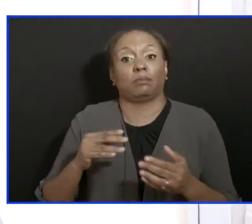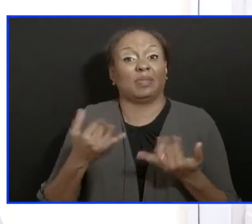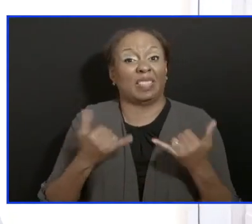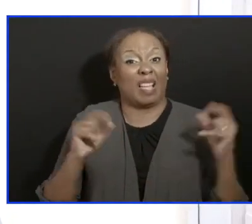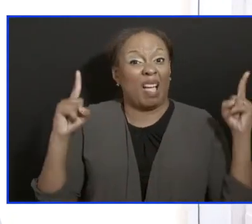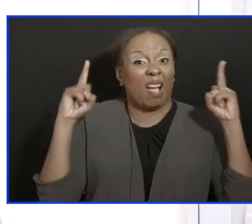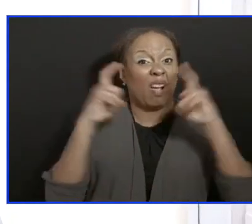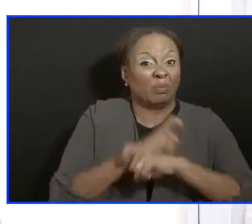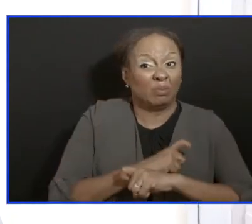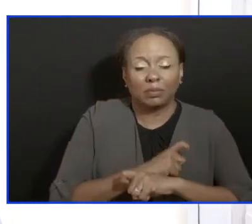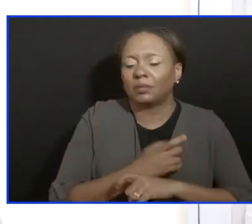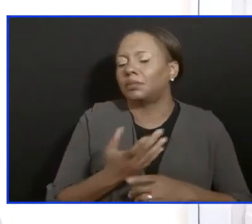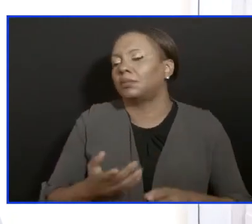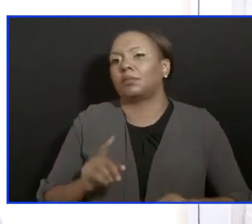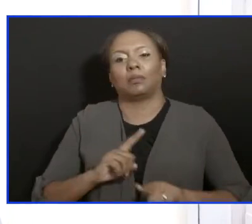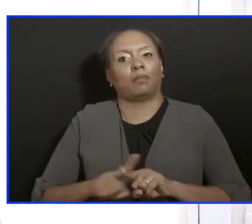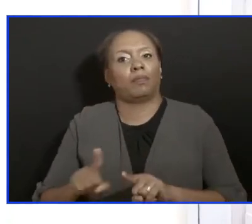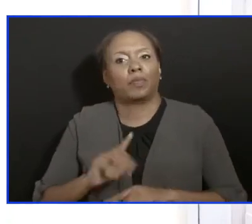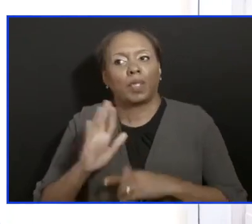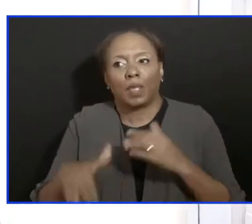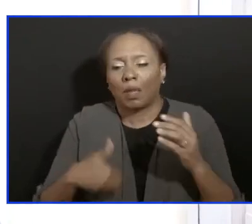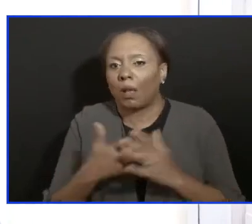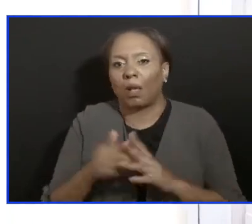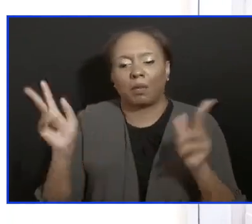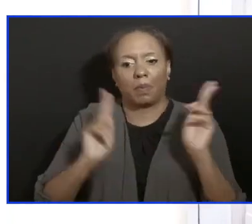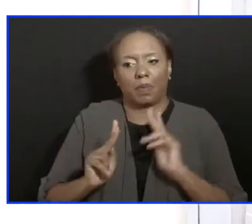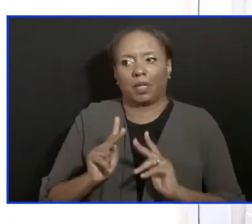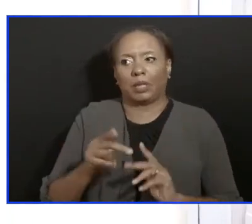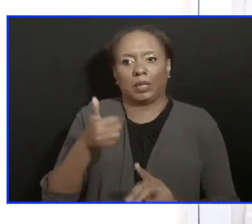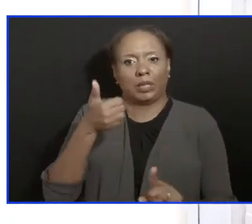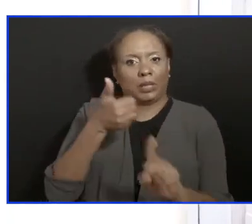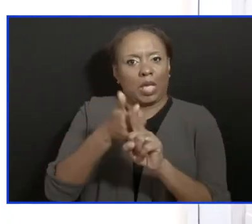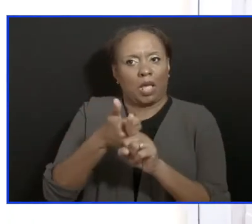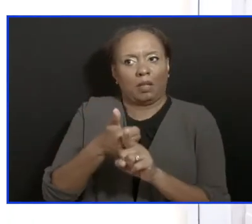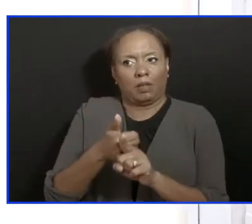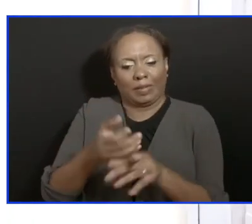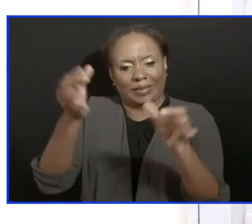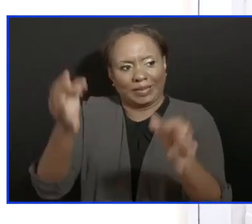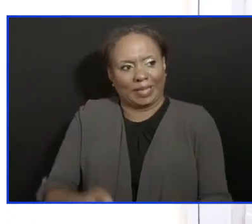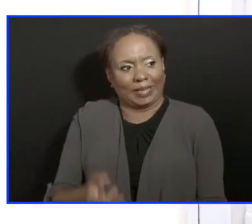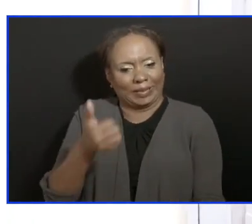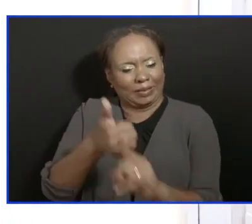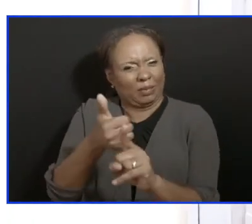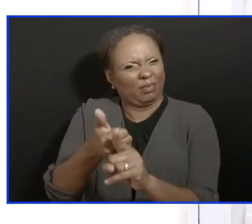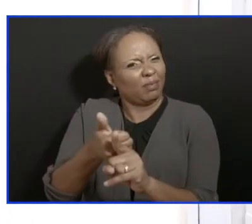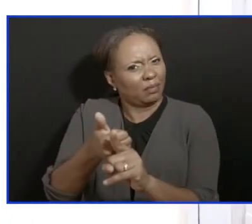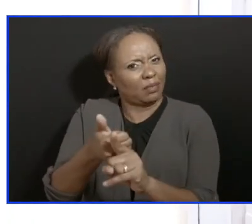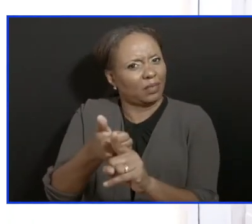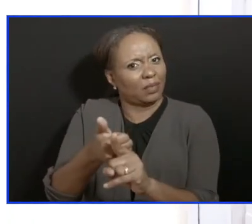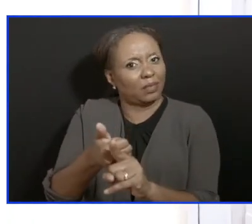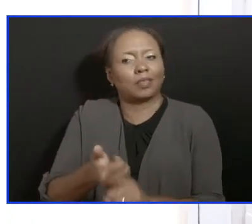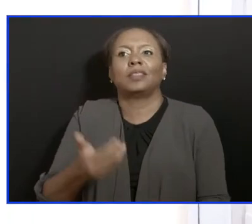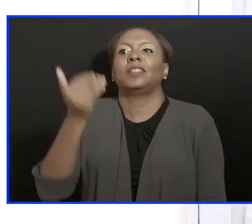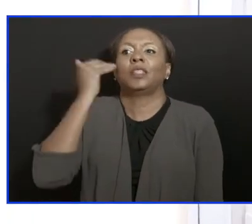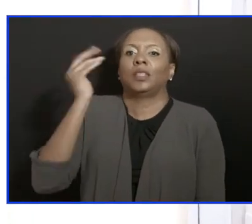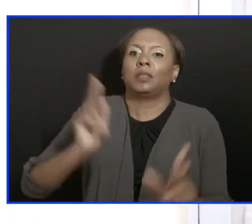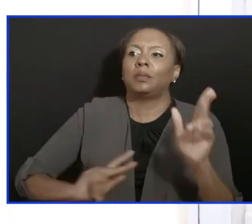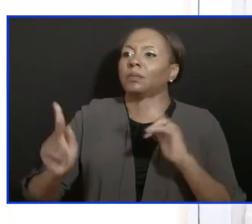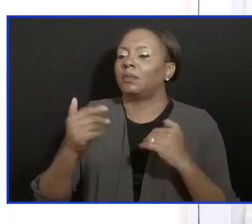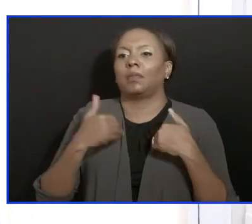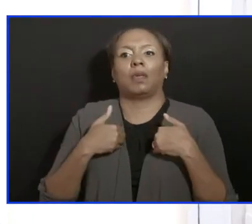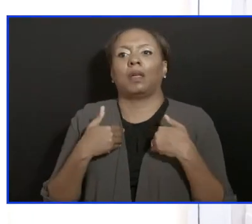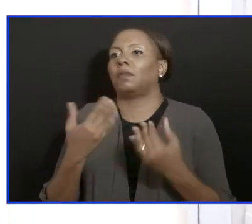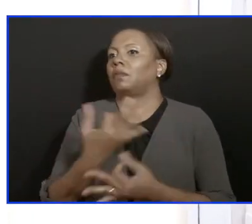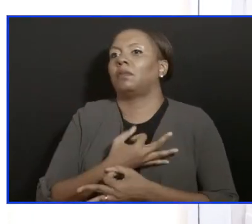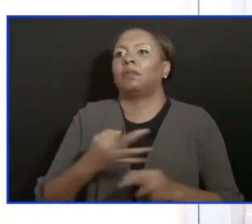as each person having to take the decision. And we all know that people are capable of exercising their own free will.